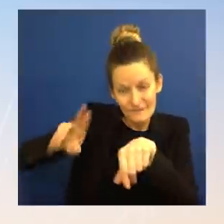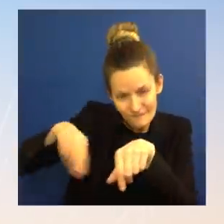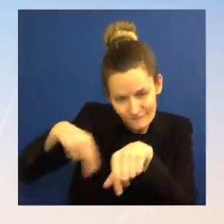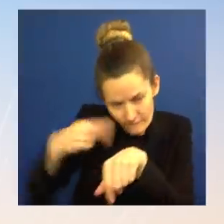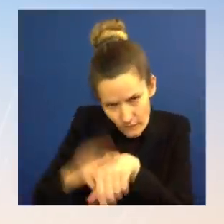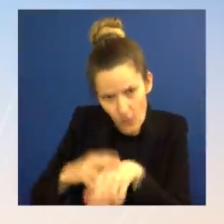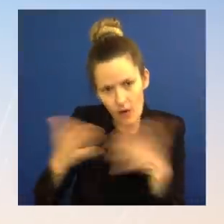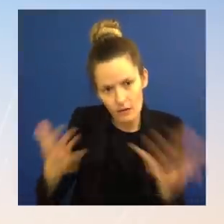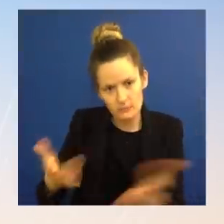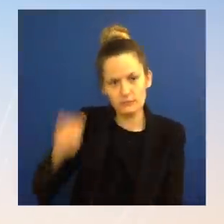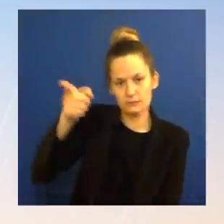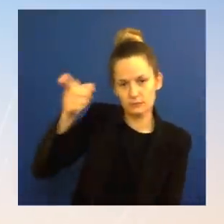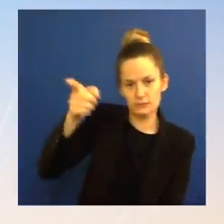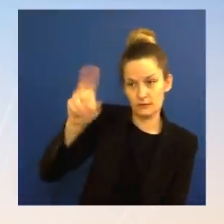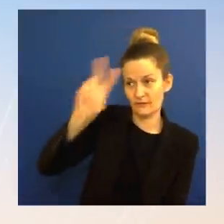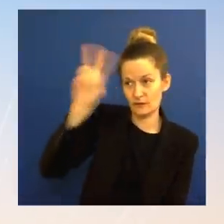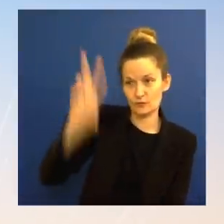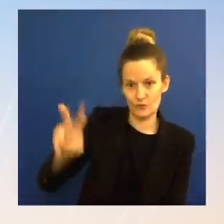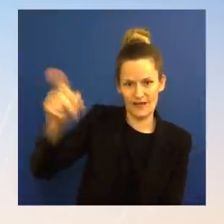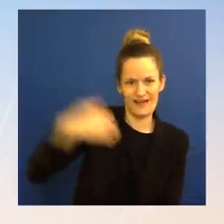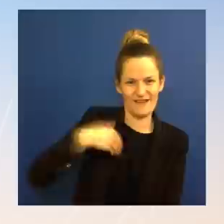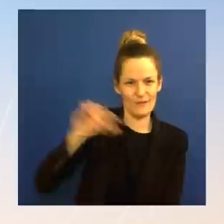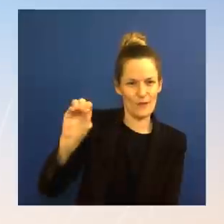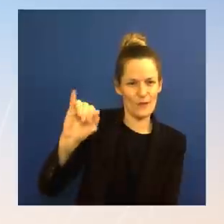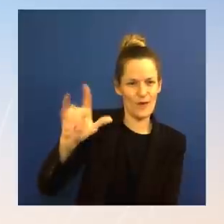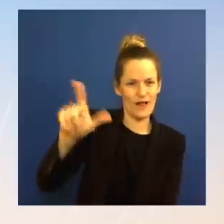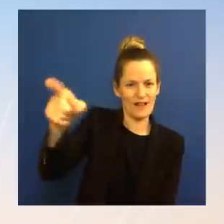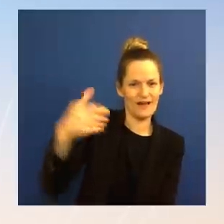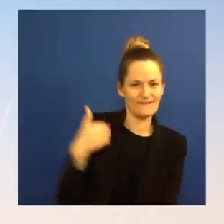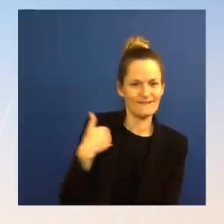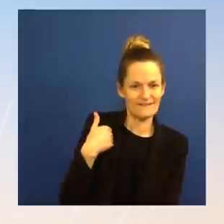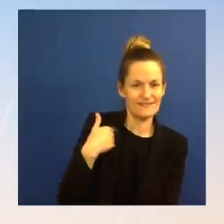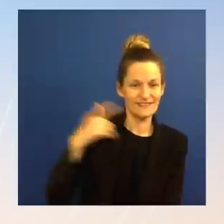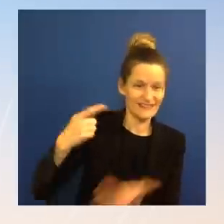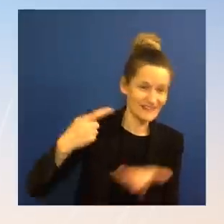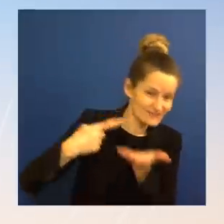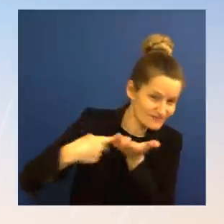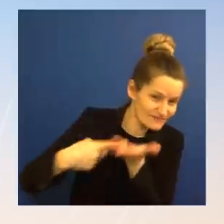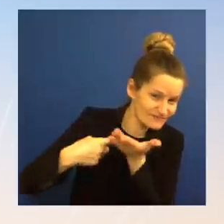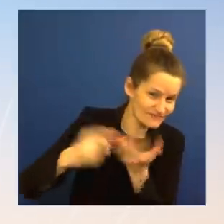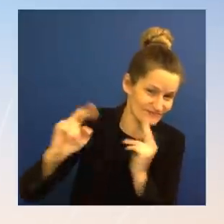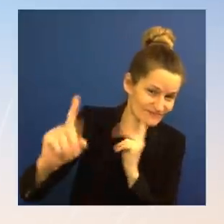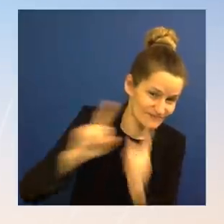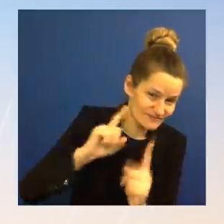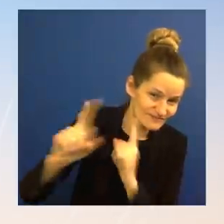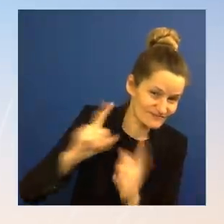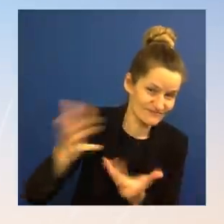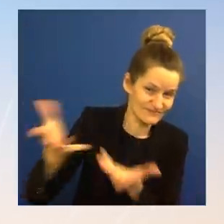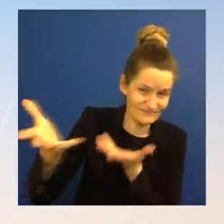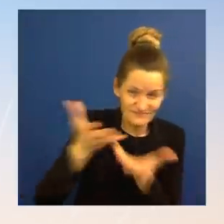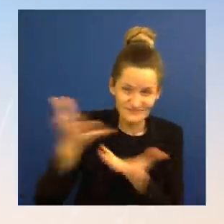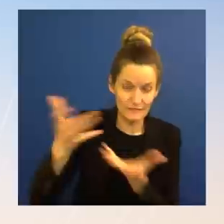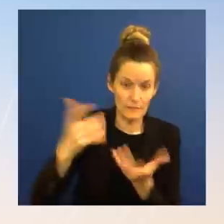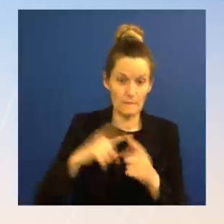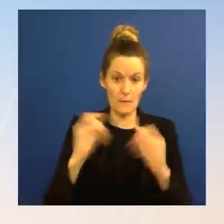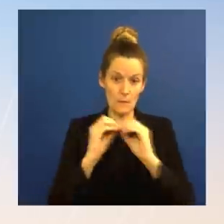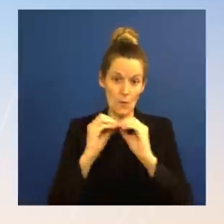that may go from here, I have no- nothing to preview or predict for you on that front. Nadia, go ahead. The Thank you. Many American companies